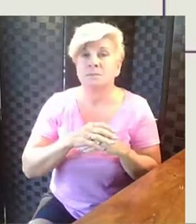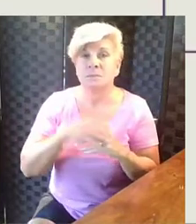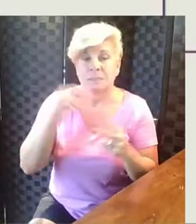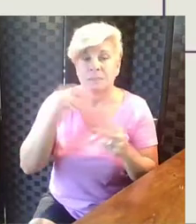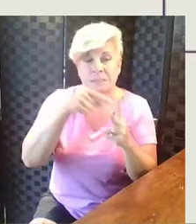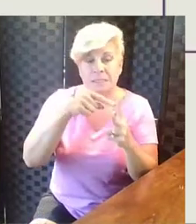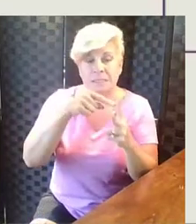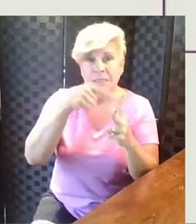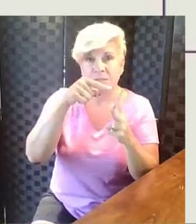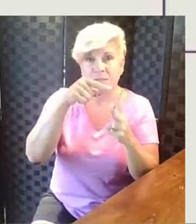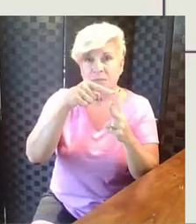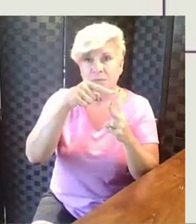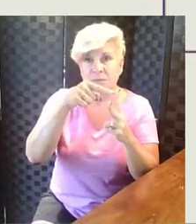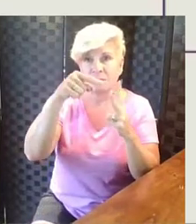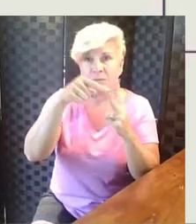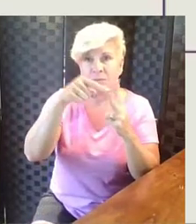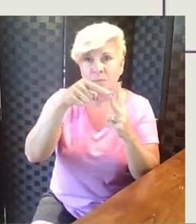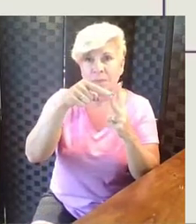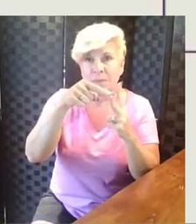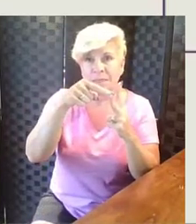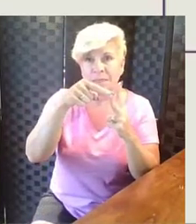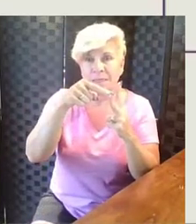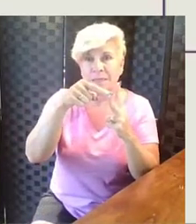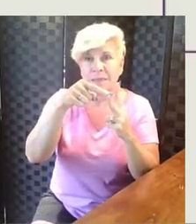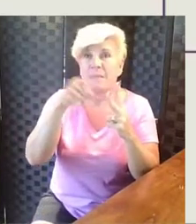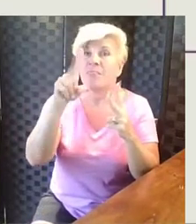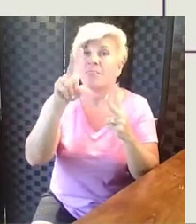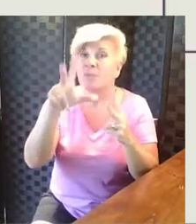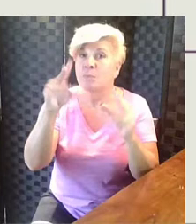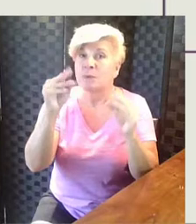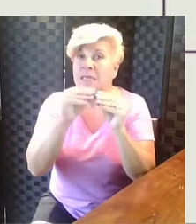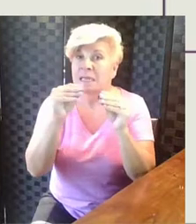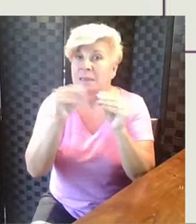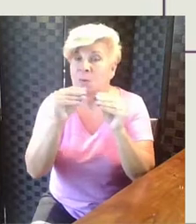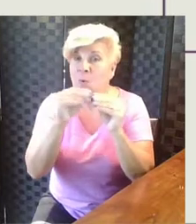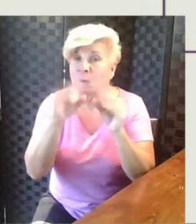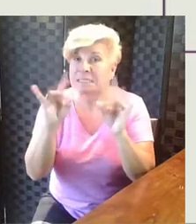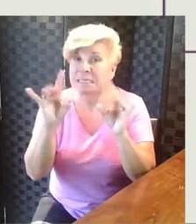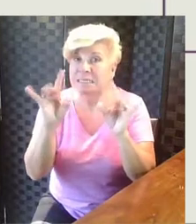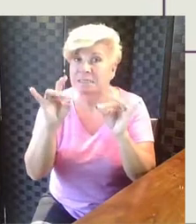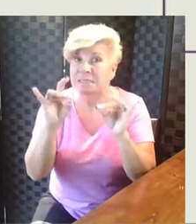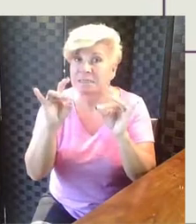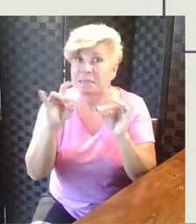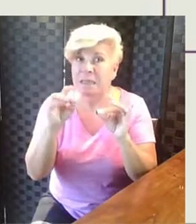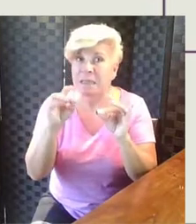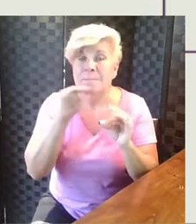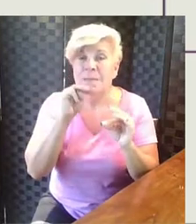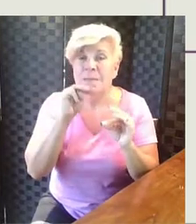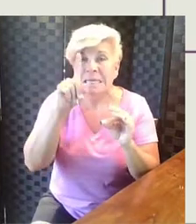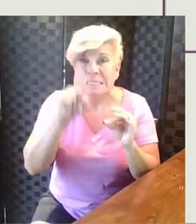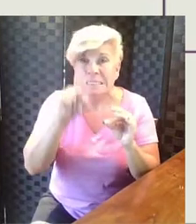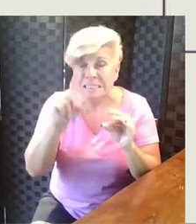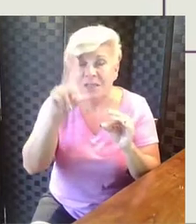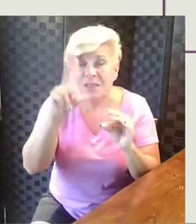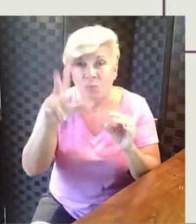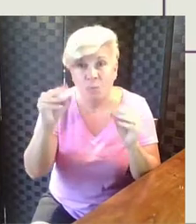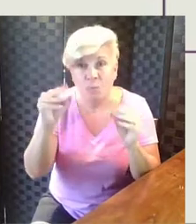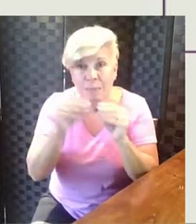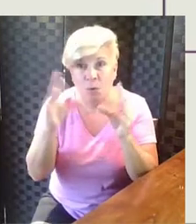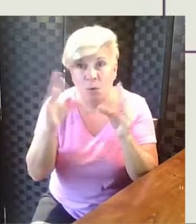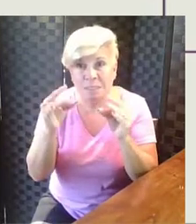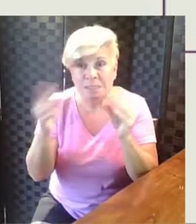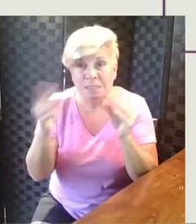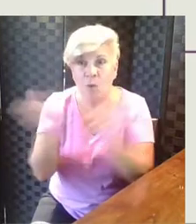That's one, two, three more stickers. Maya just needs three more stickers